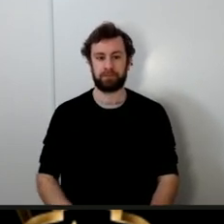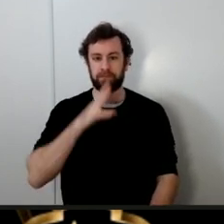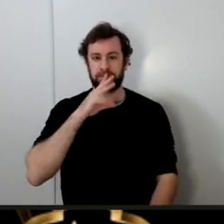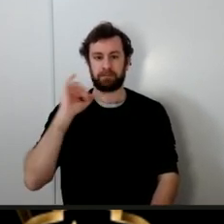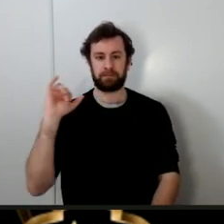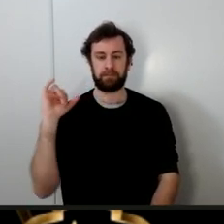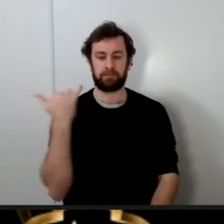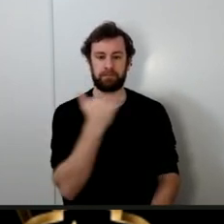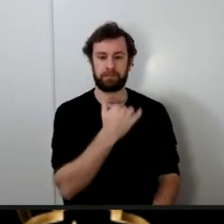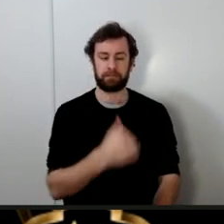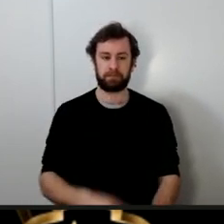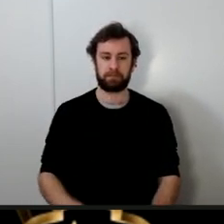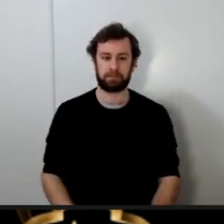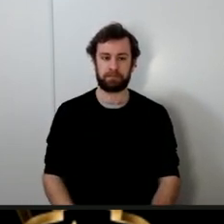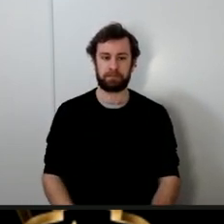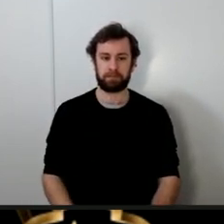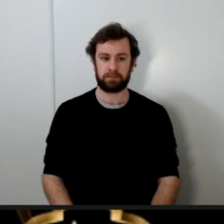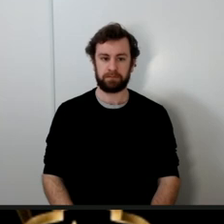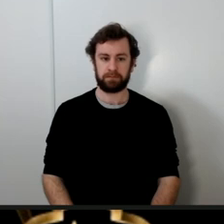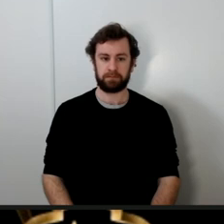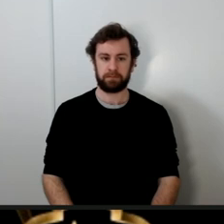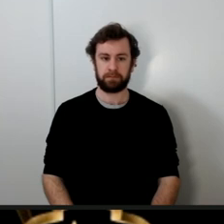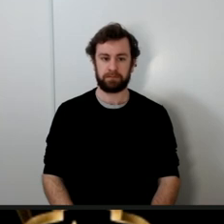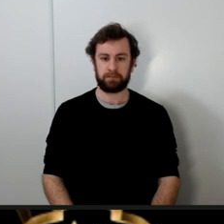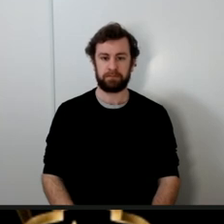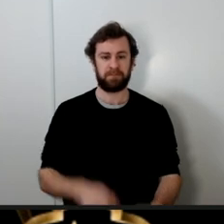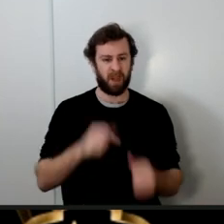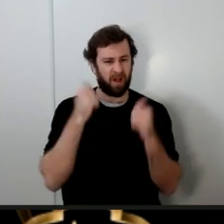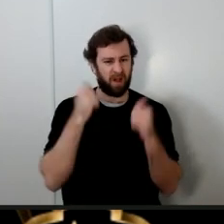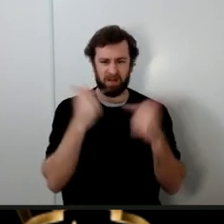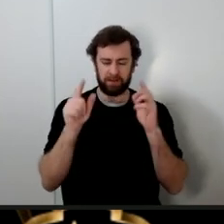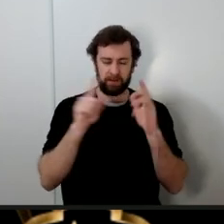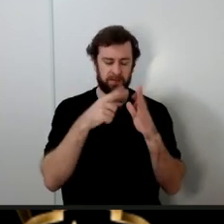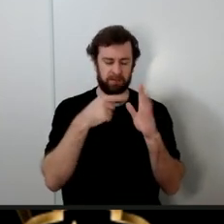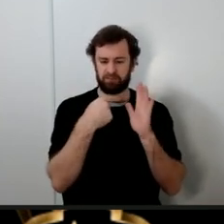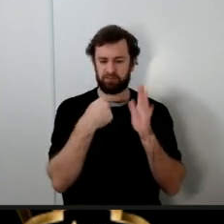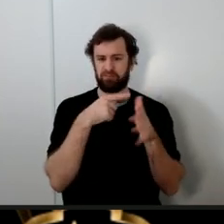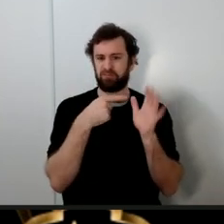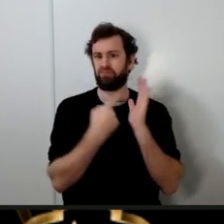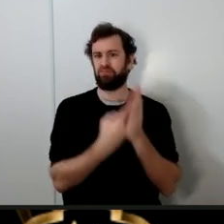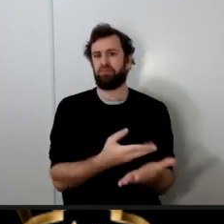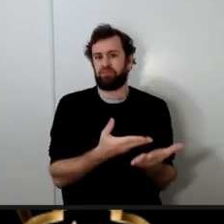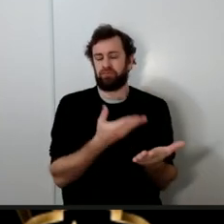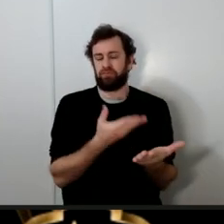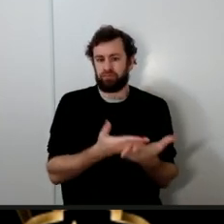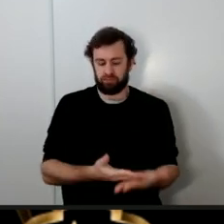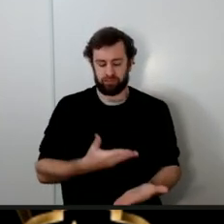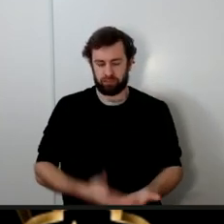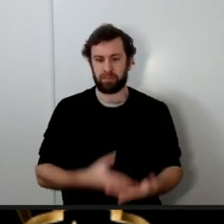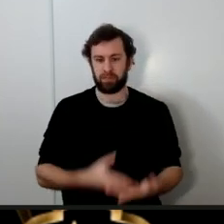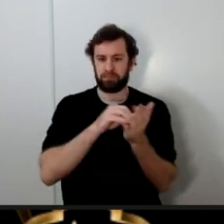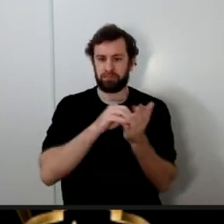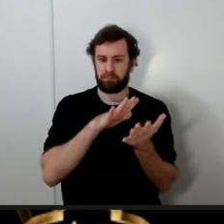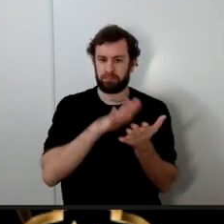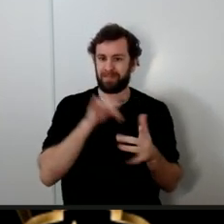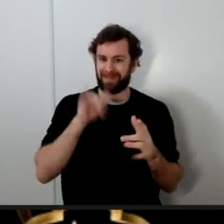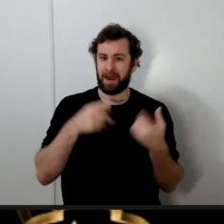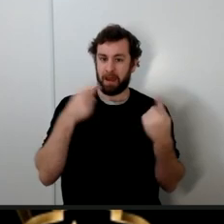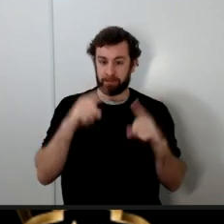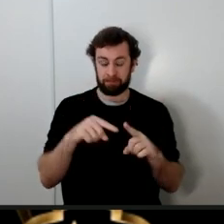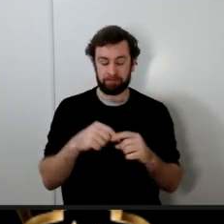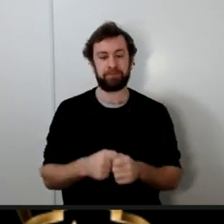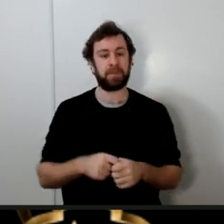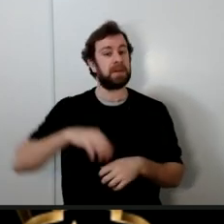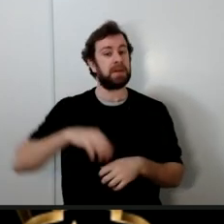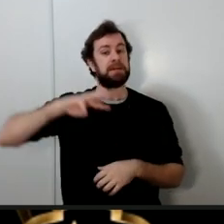-Naysaburi Ibn Ishaq Tabarani these are all sources which have documented this incident that in the sixth year